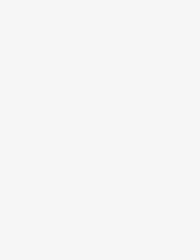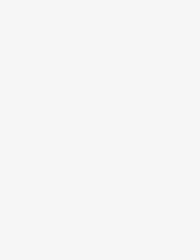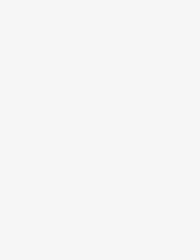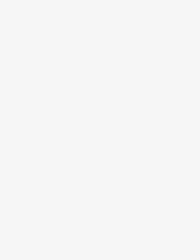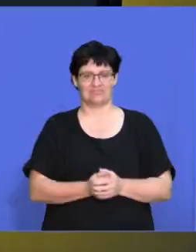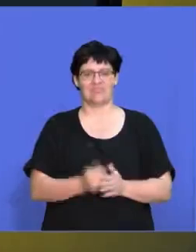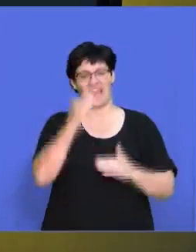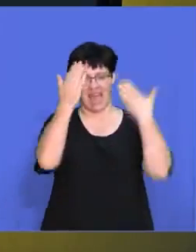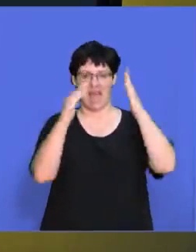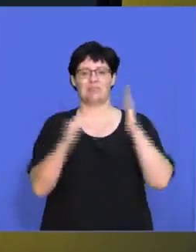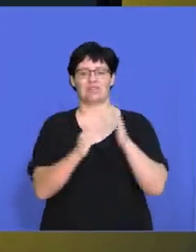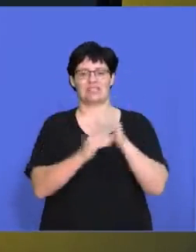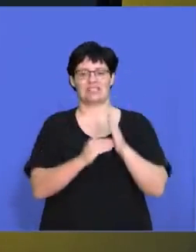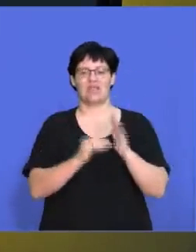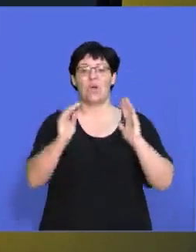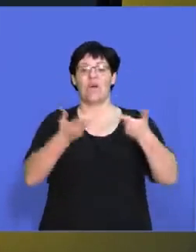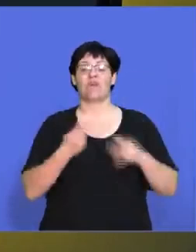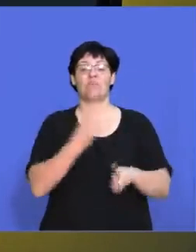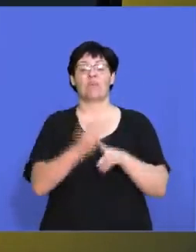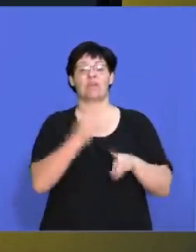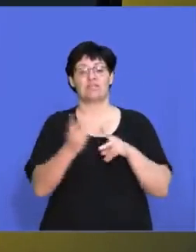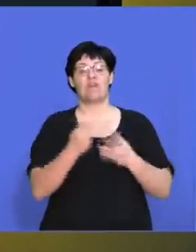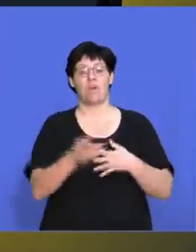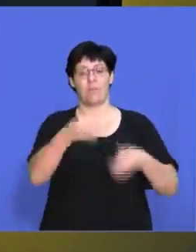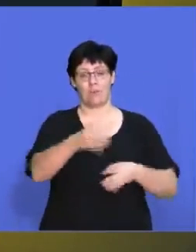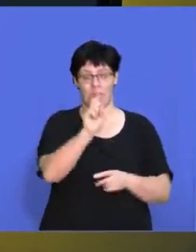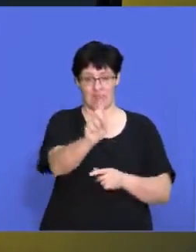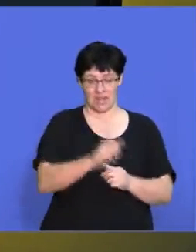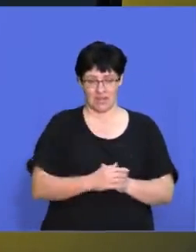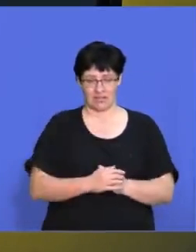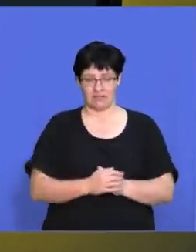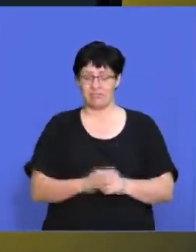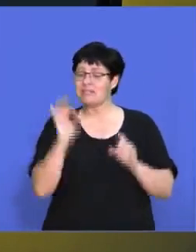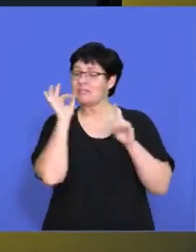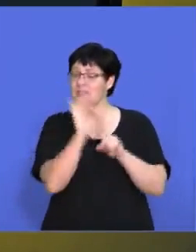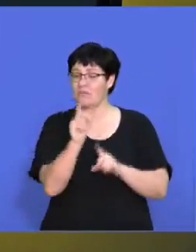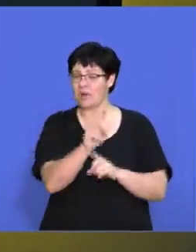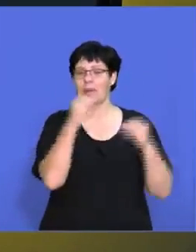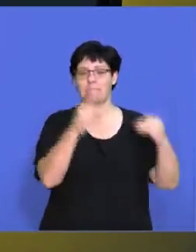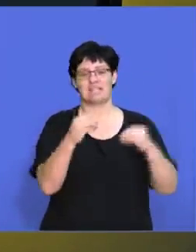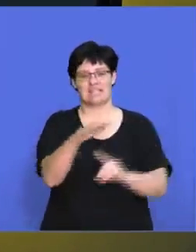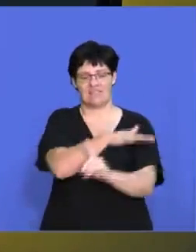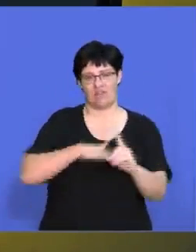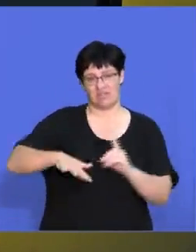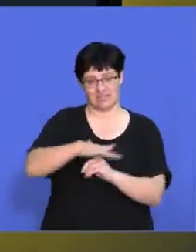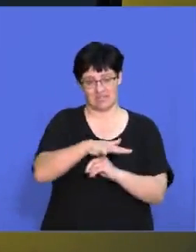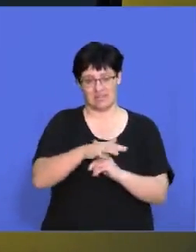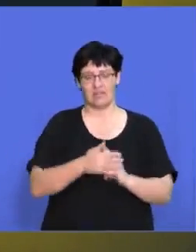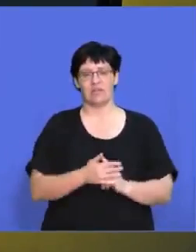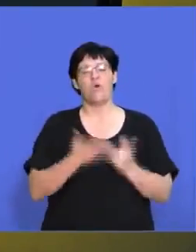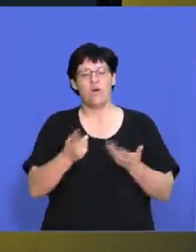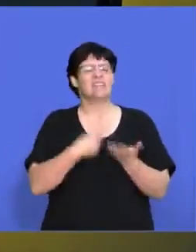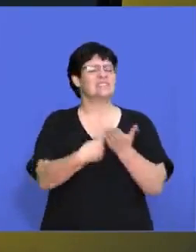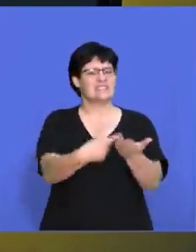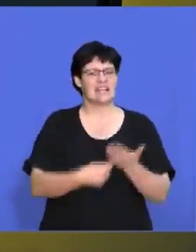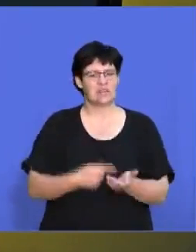Hi, Matriks, welcome to your preparation for paper one, in particular the business environments. So